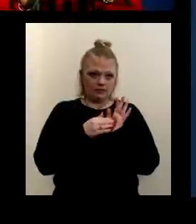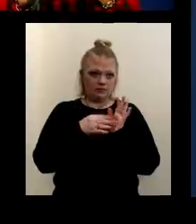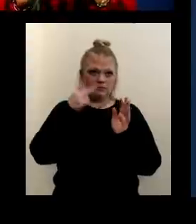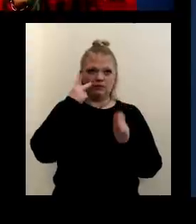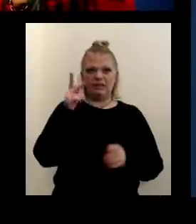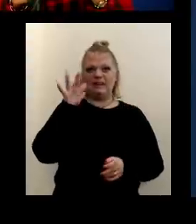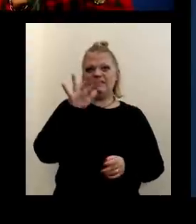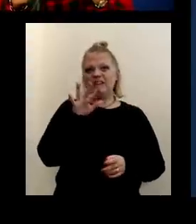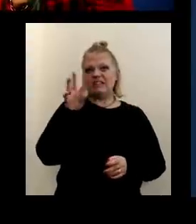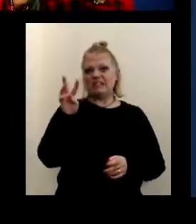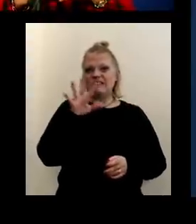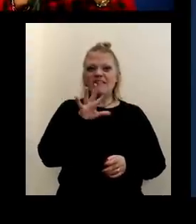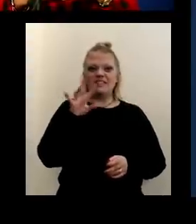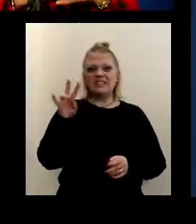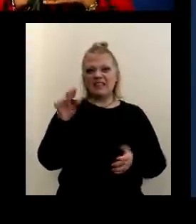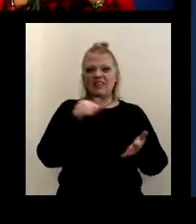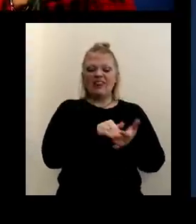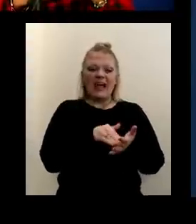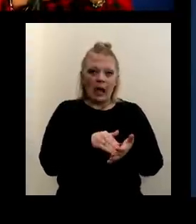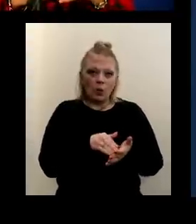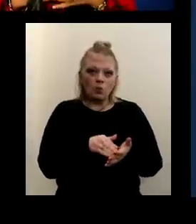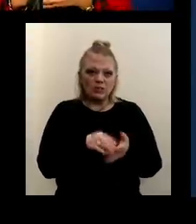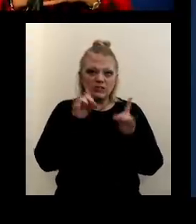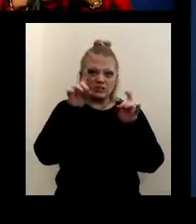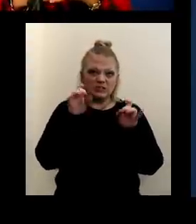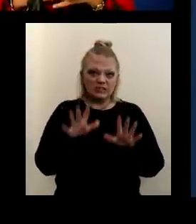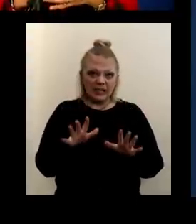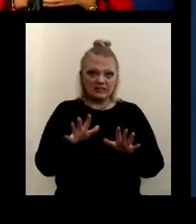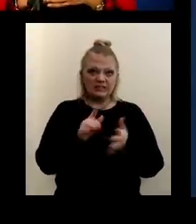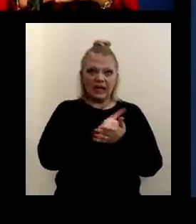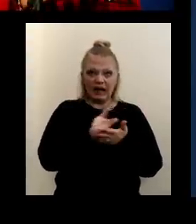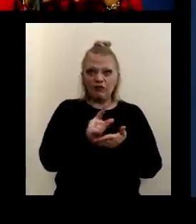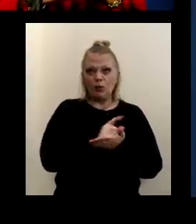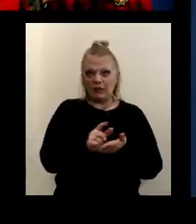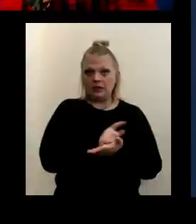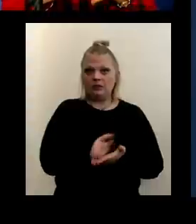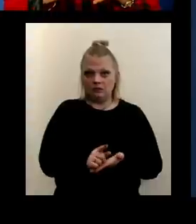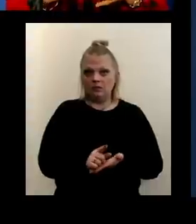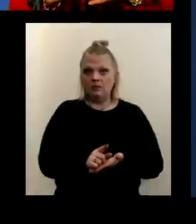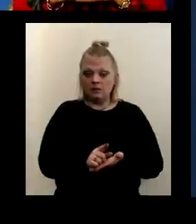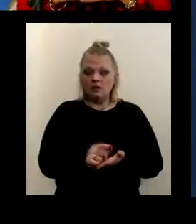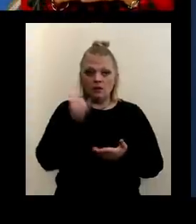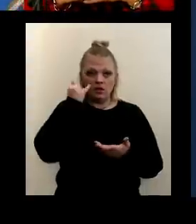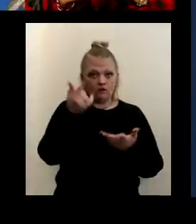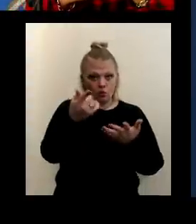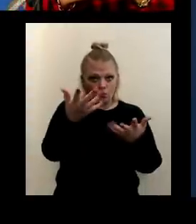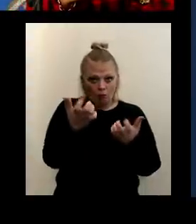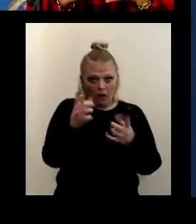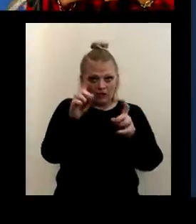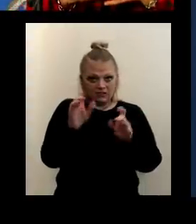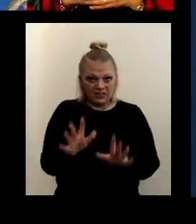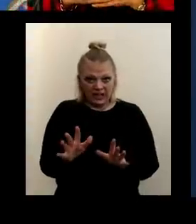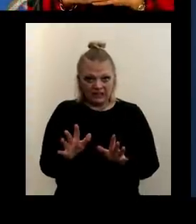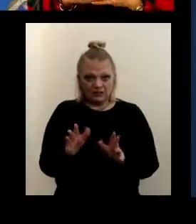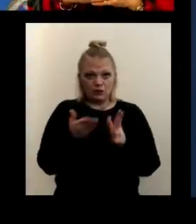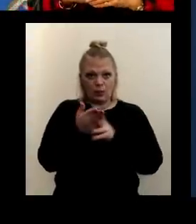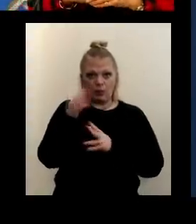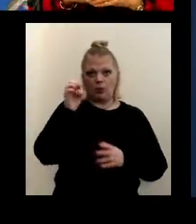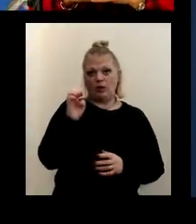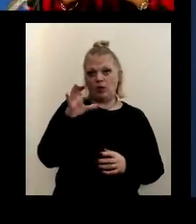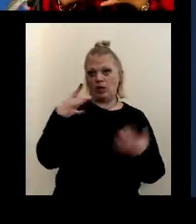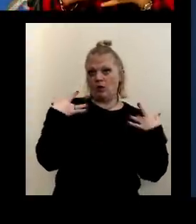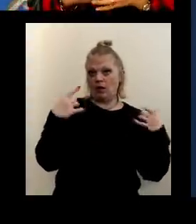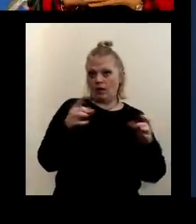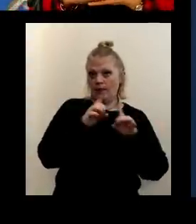know, 56, 57,000 tests done every week. So if you want to get tested by an Erie County Health